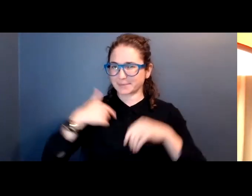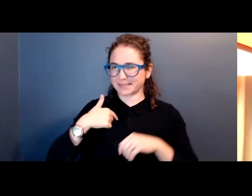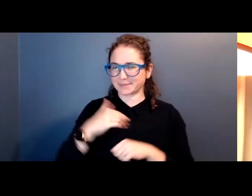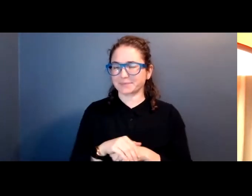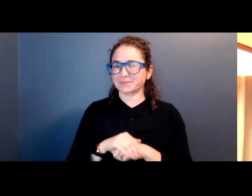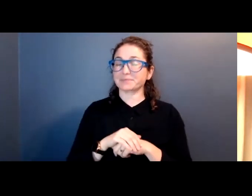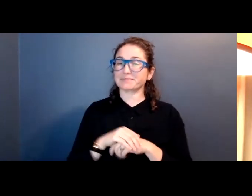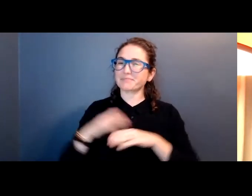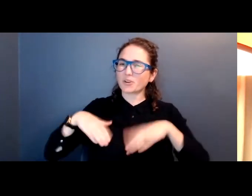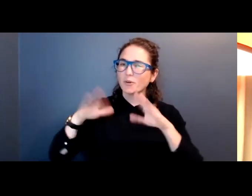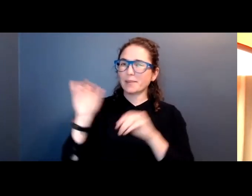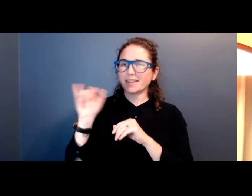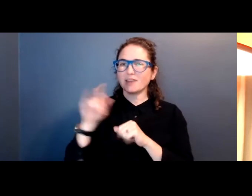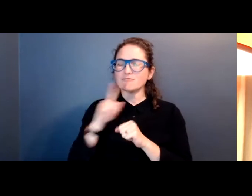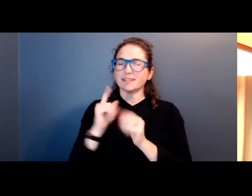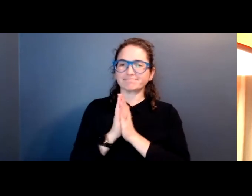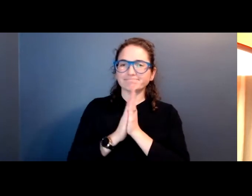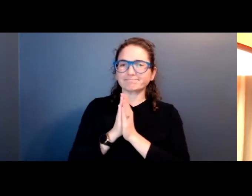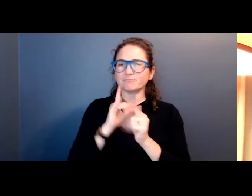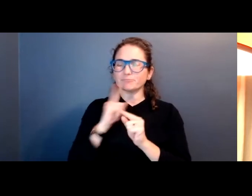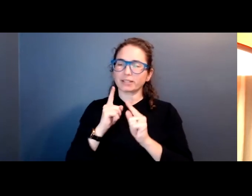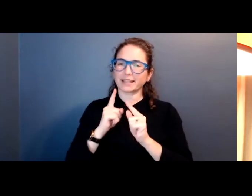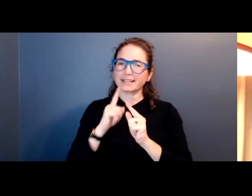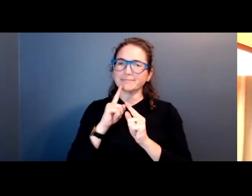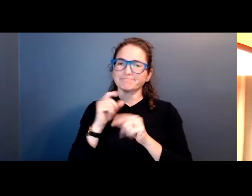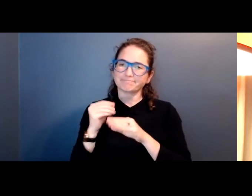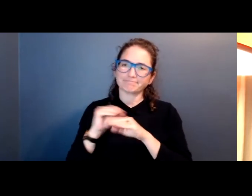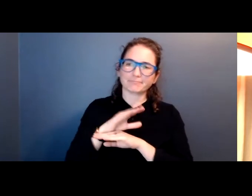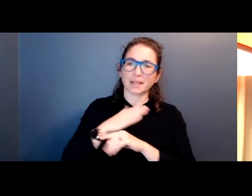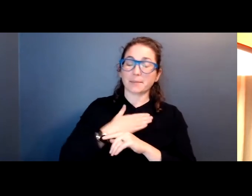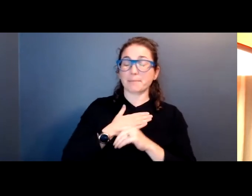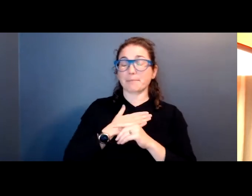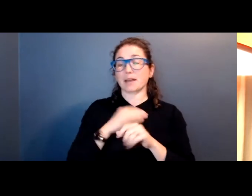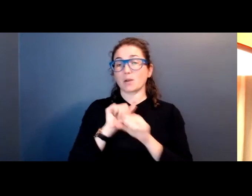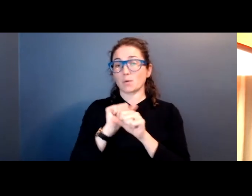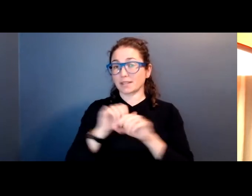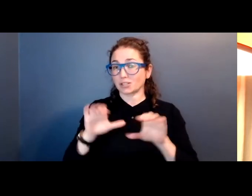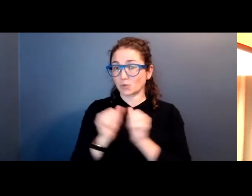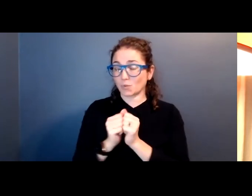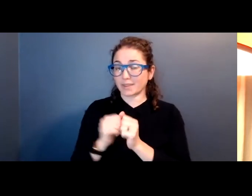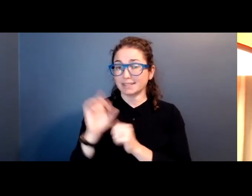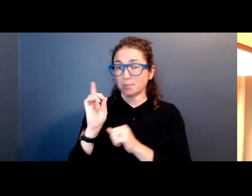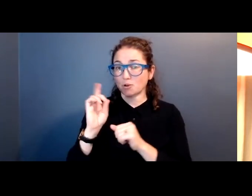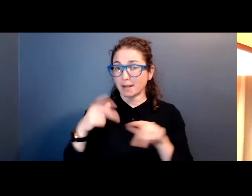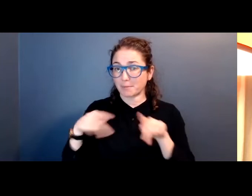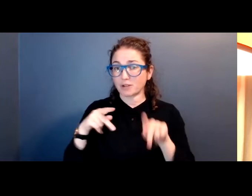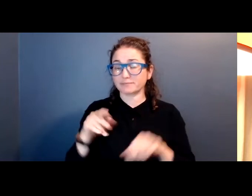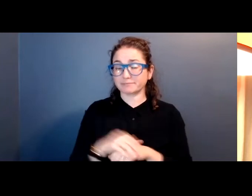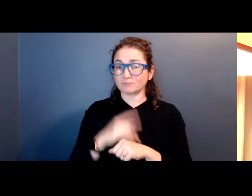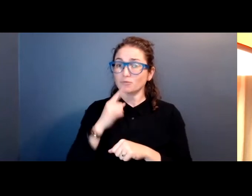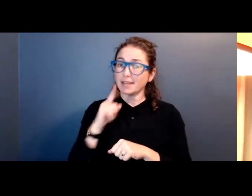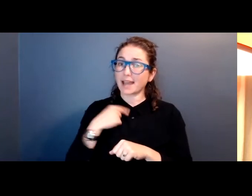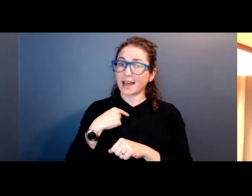up like this drives my values in the work I do with the Democratic Party. I am native to this